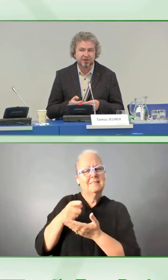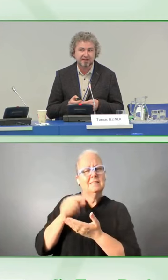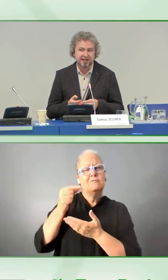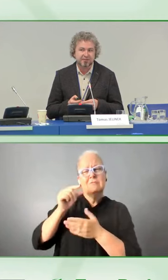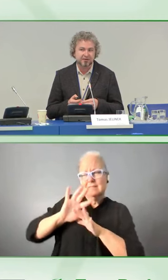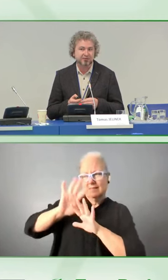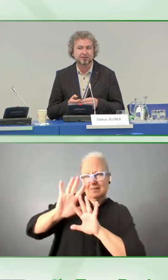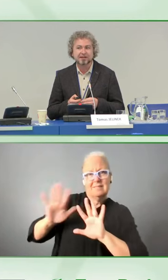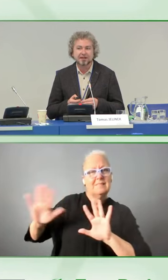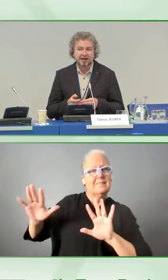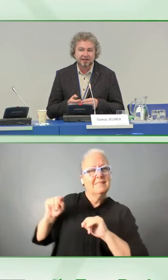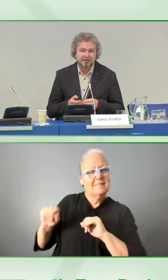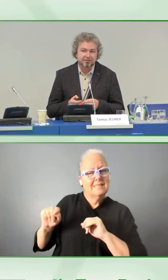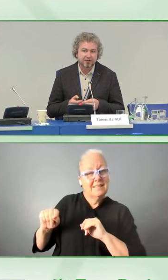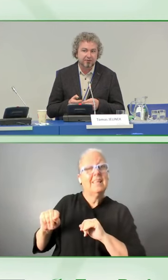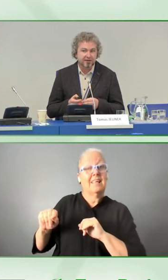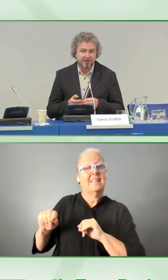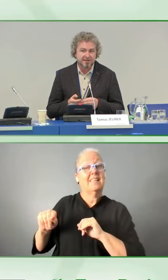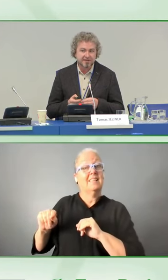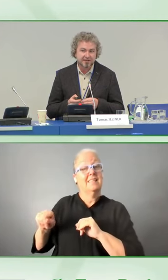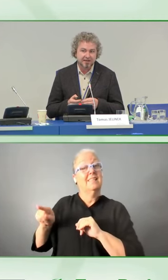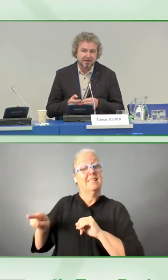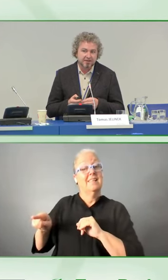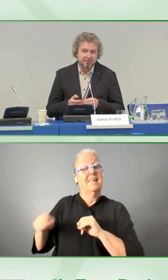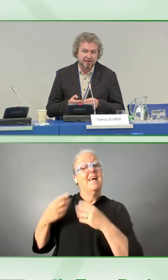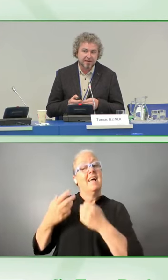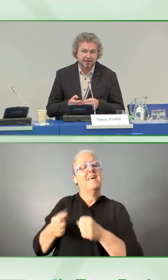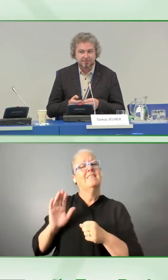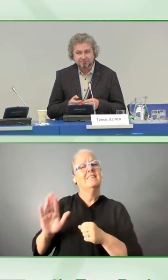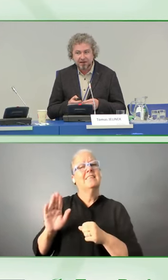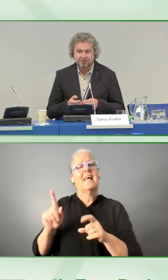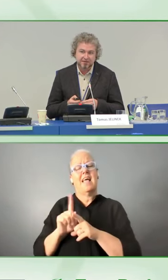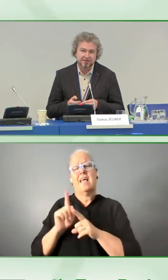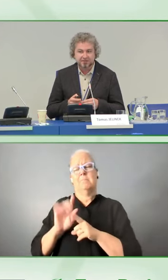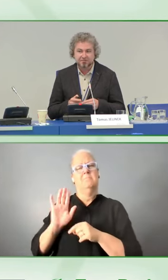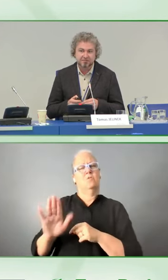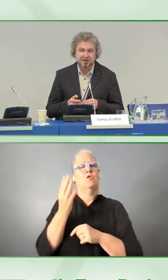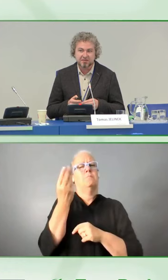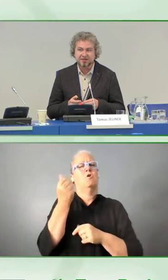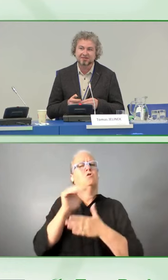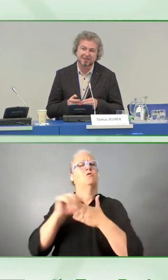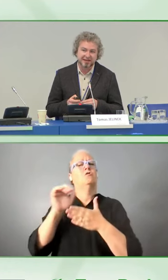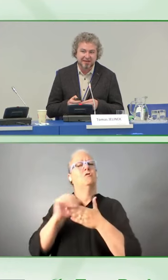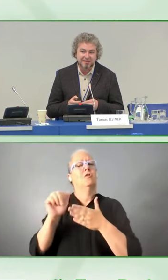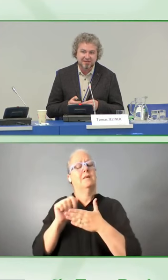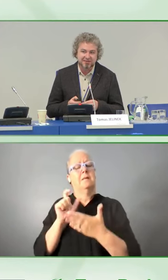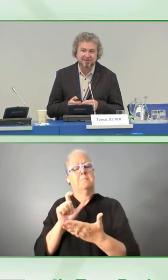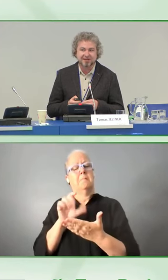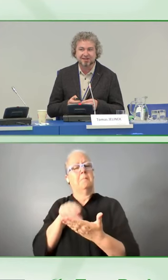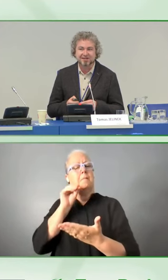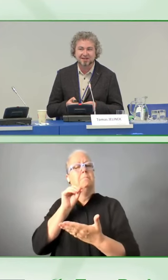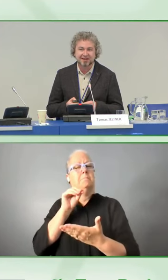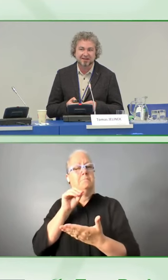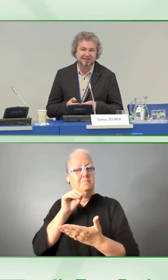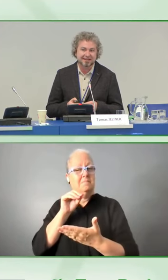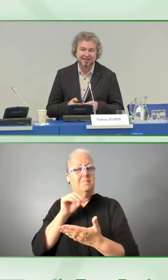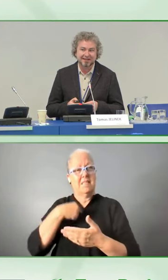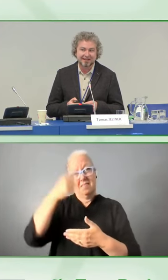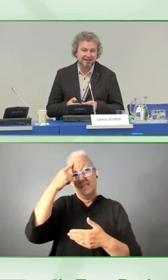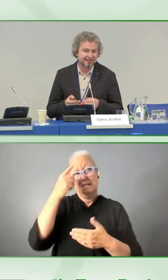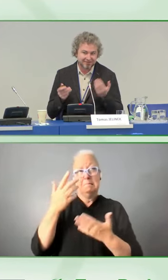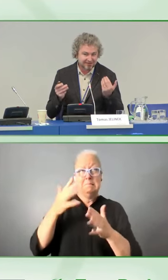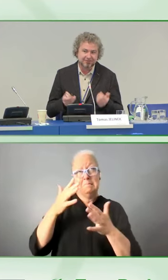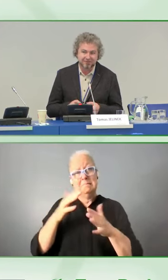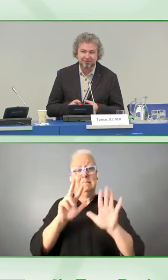is already able to identify local currency. We are, I think that maybe like 80% of countries are covered.